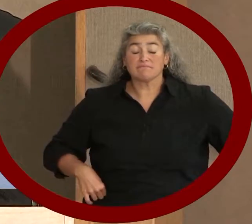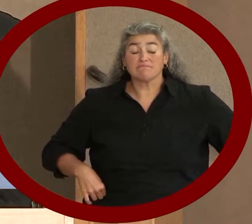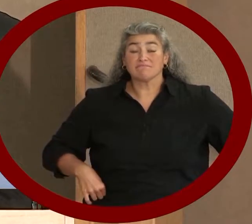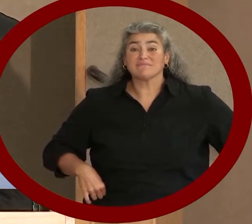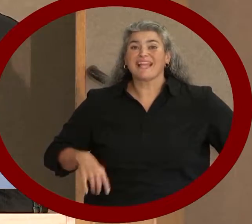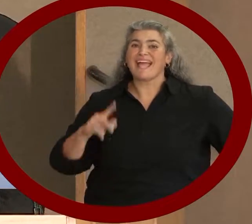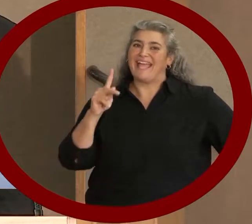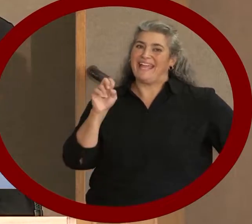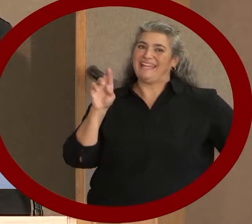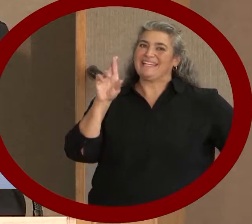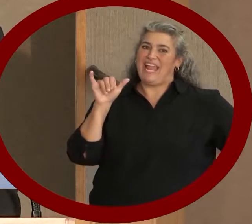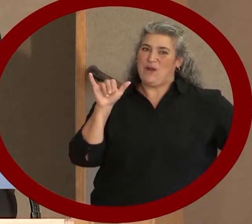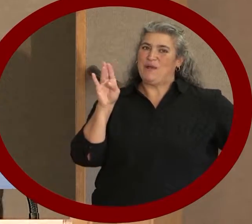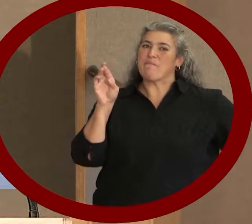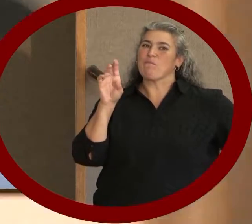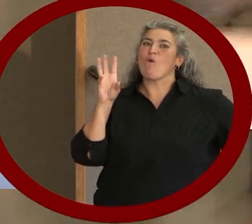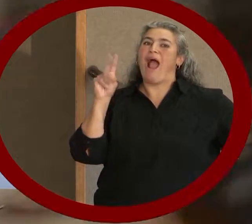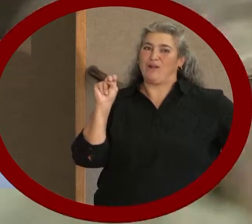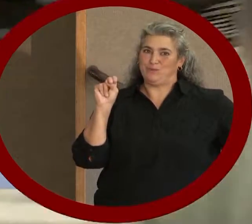you please come up here?